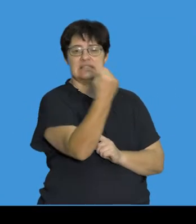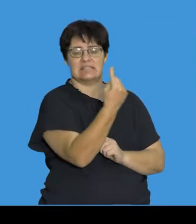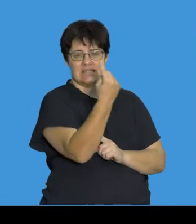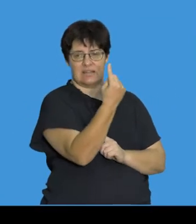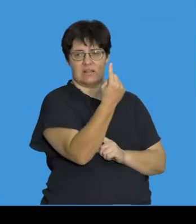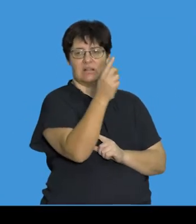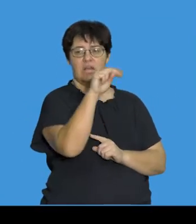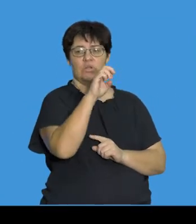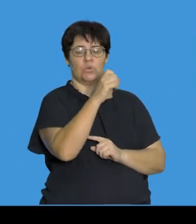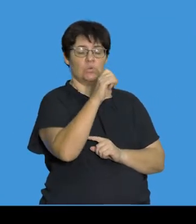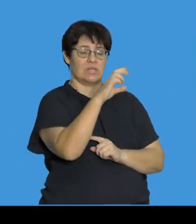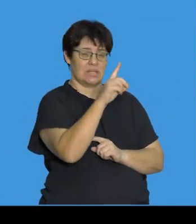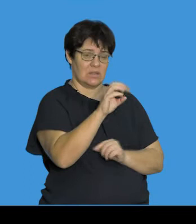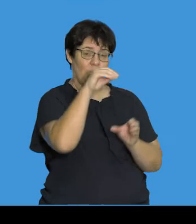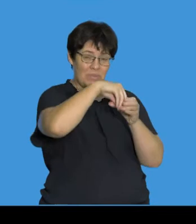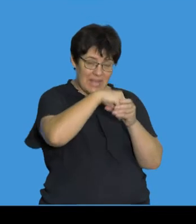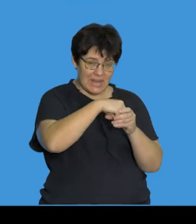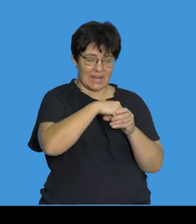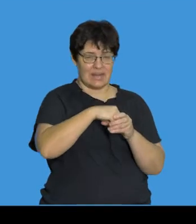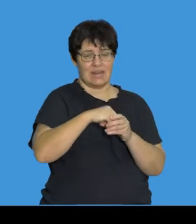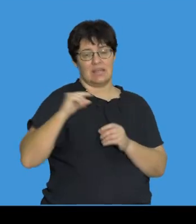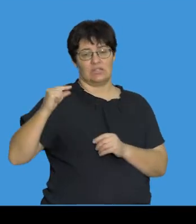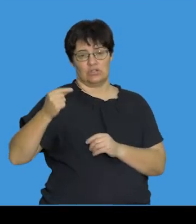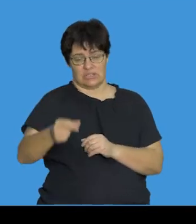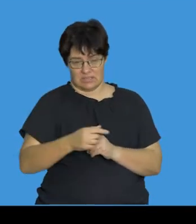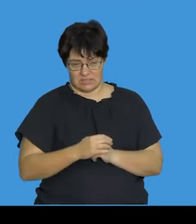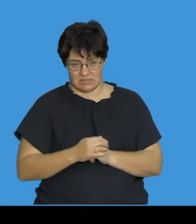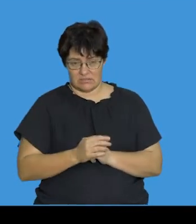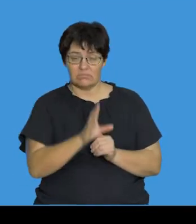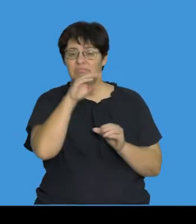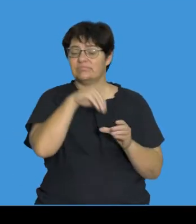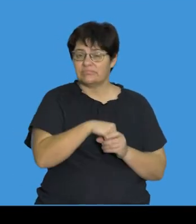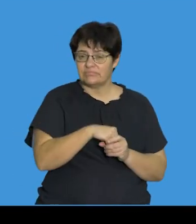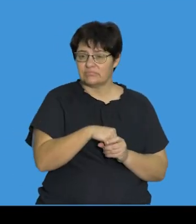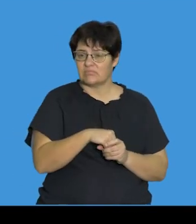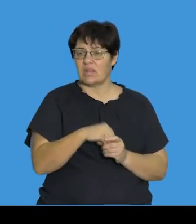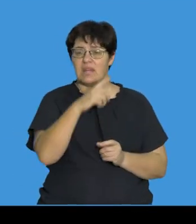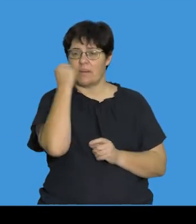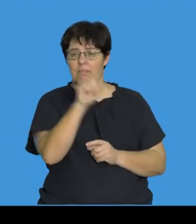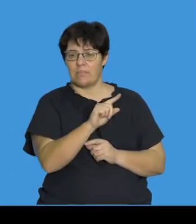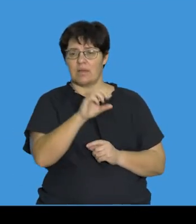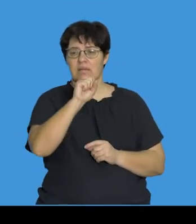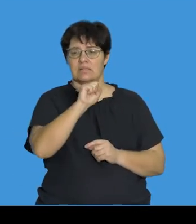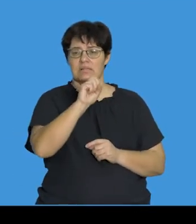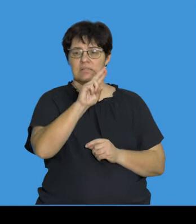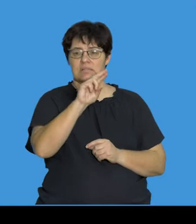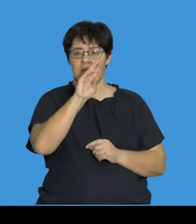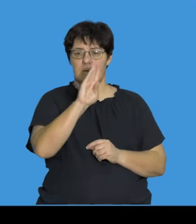single nucleotide in a gene. This may include a type called